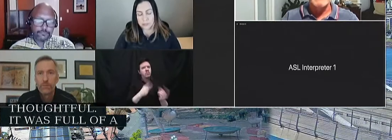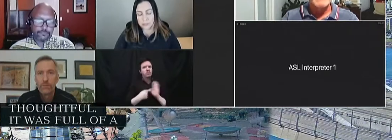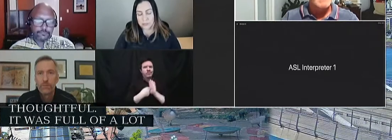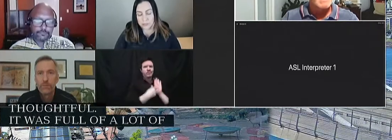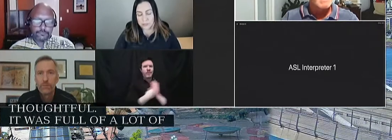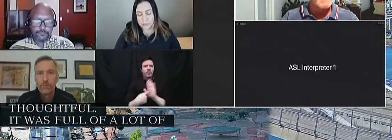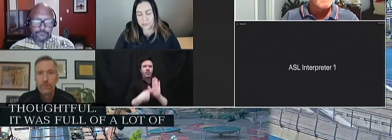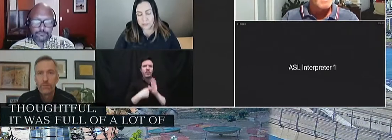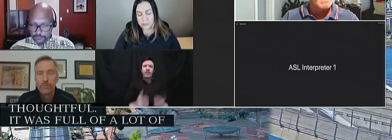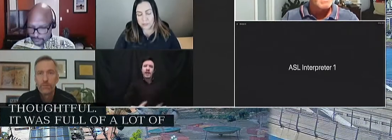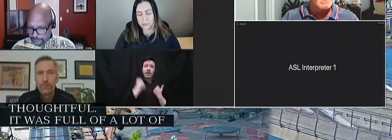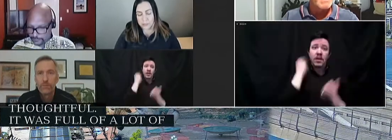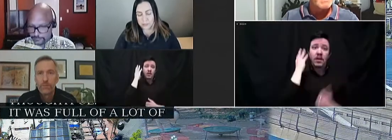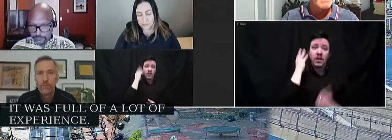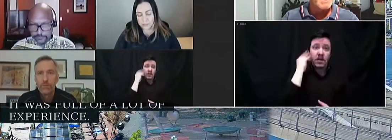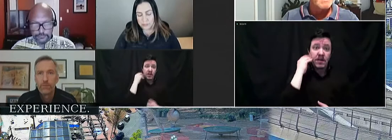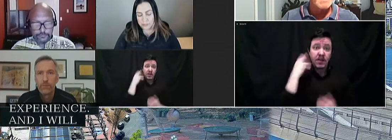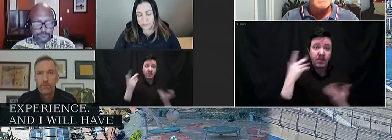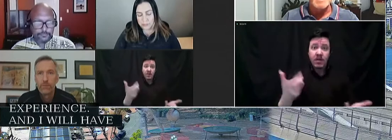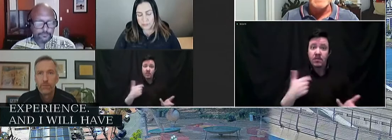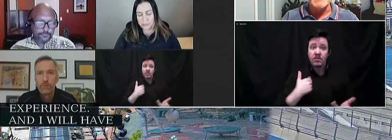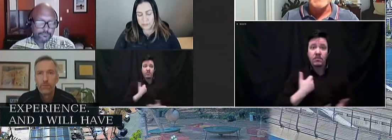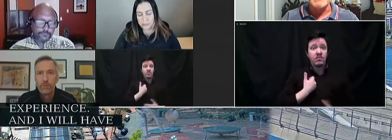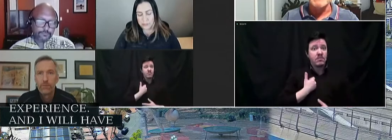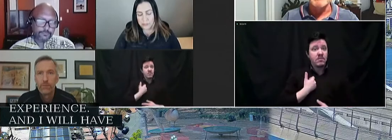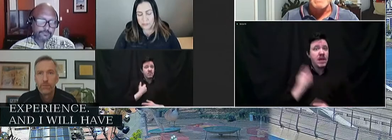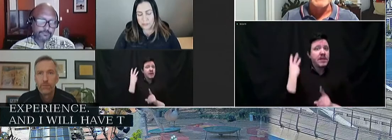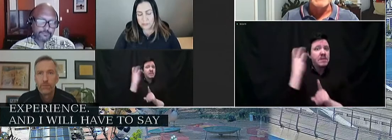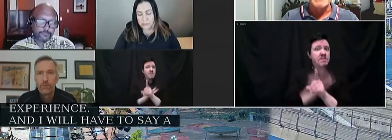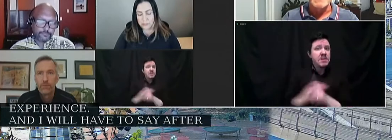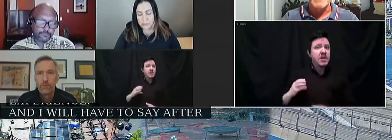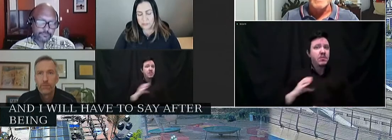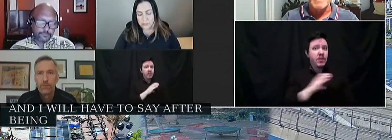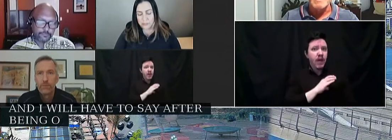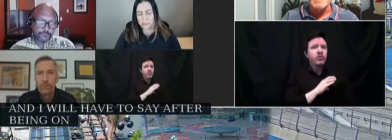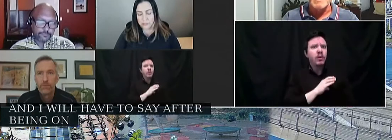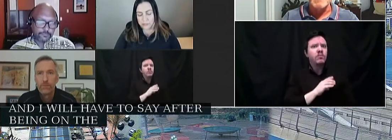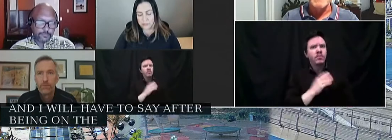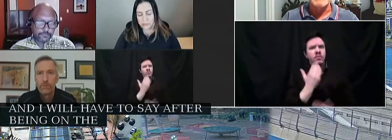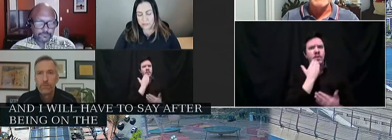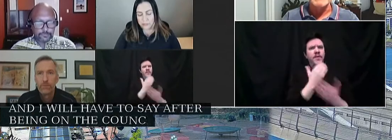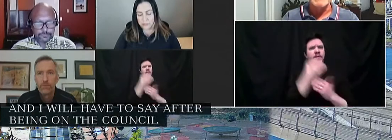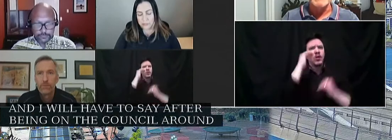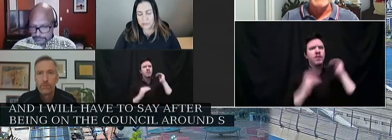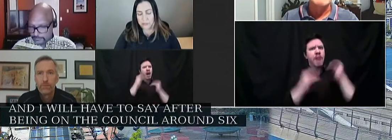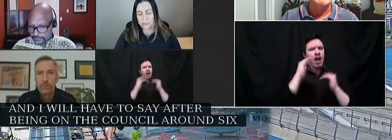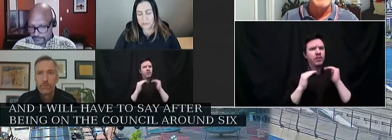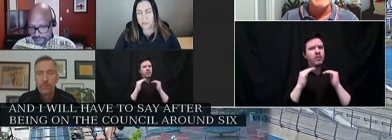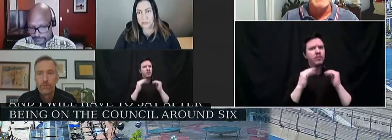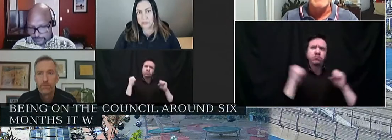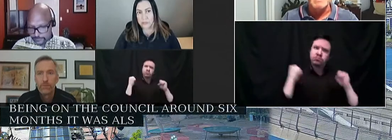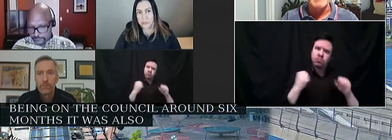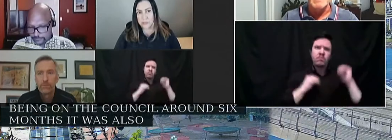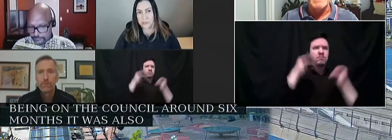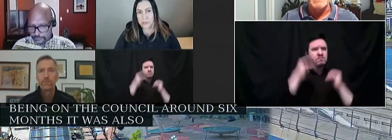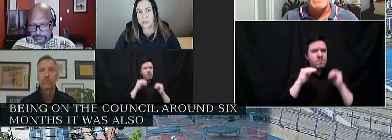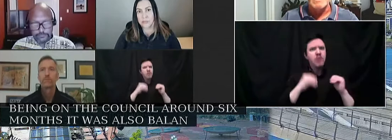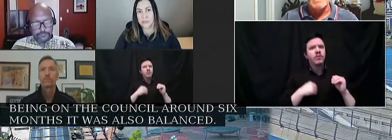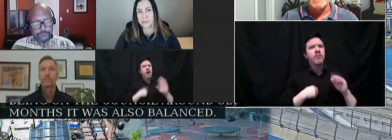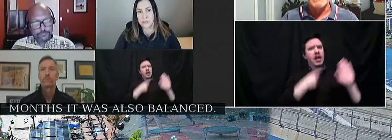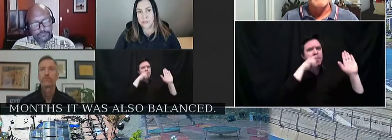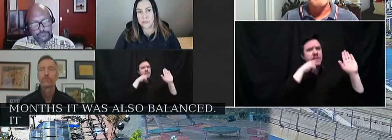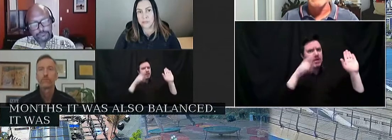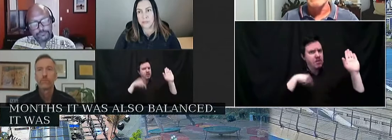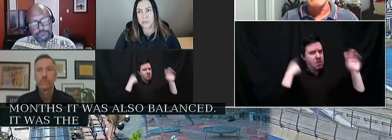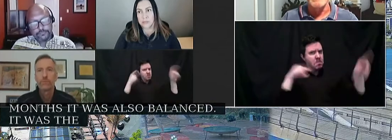And I will have to say, after being on the council around six months, it was also balanced. It was the most balanced testimony I've experienced